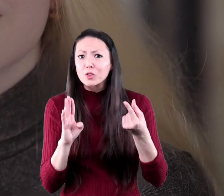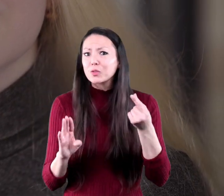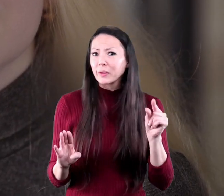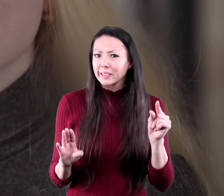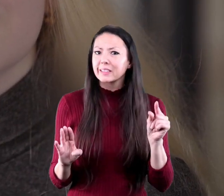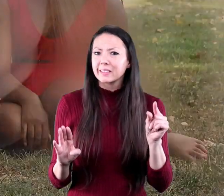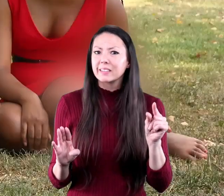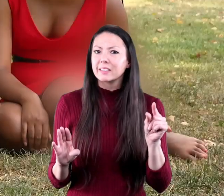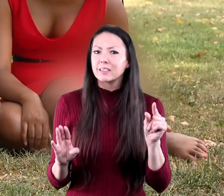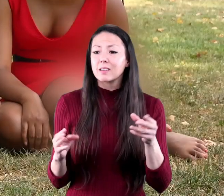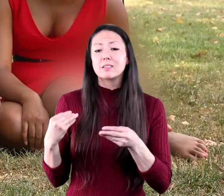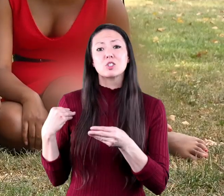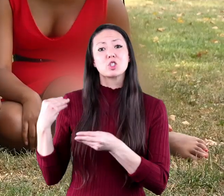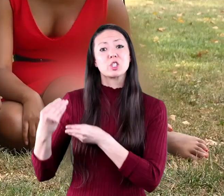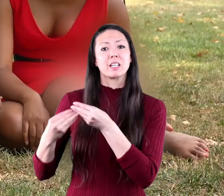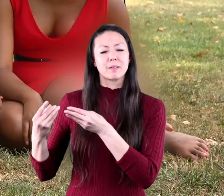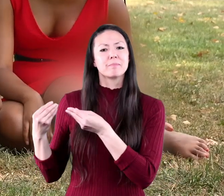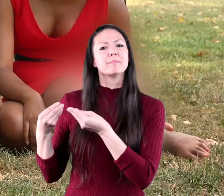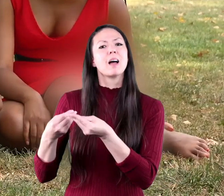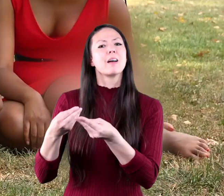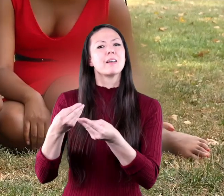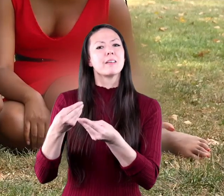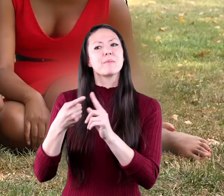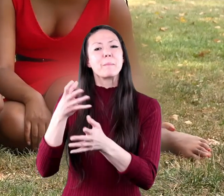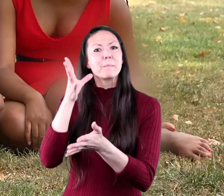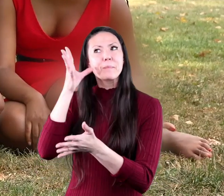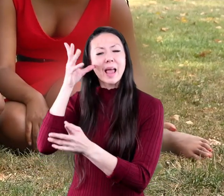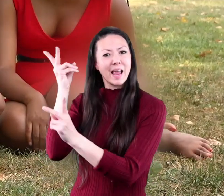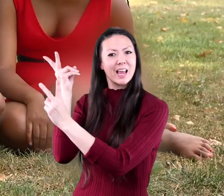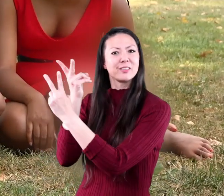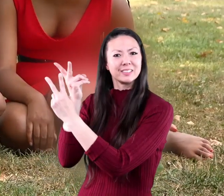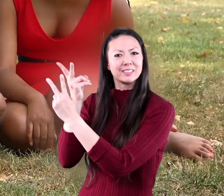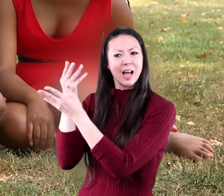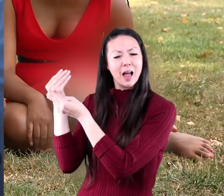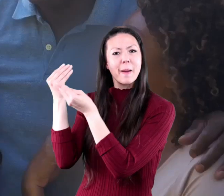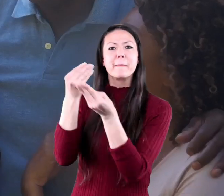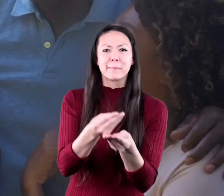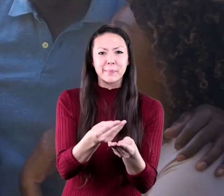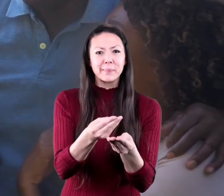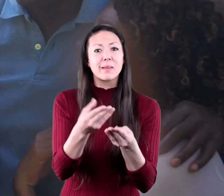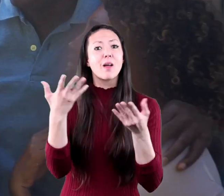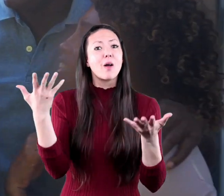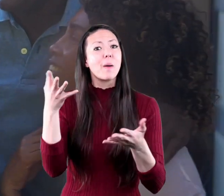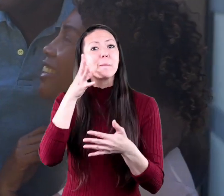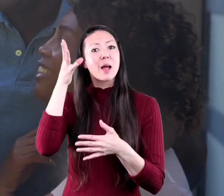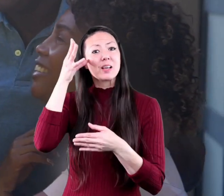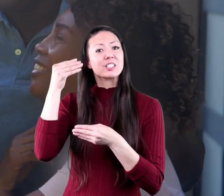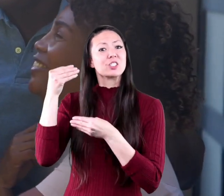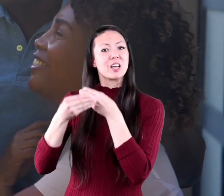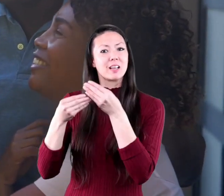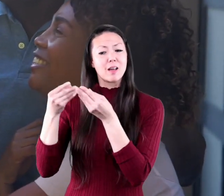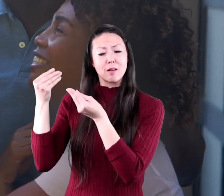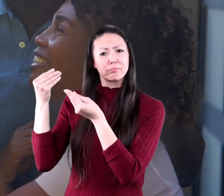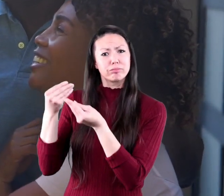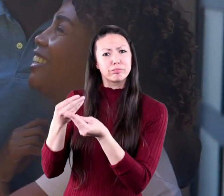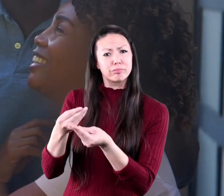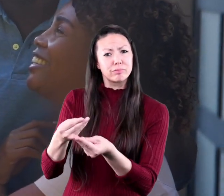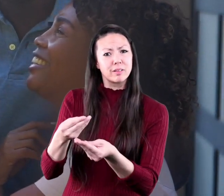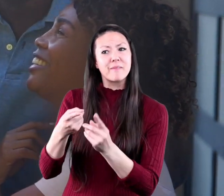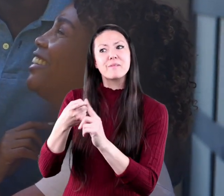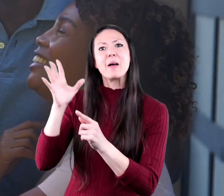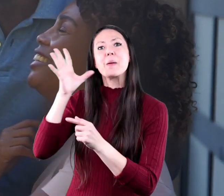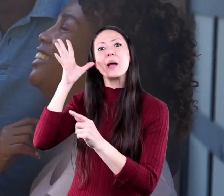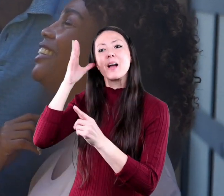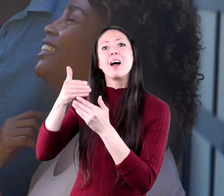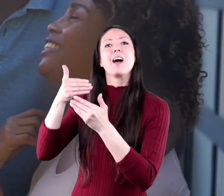genes are passed on to us from our parents and your parents genes were passed on to them